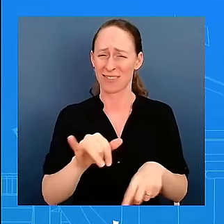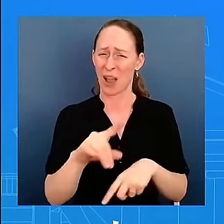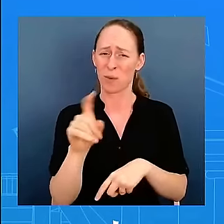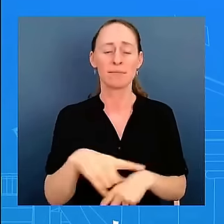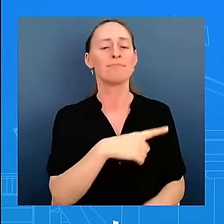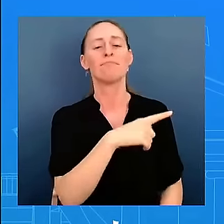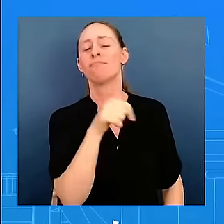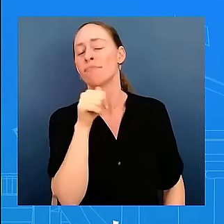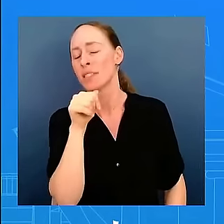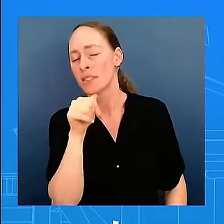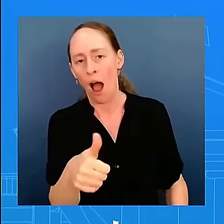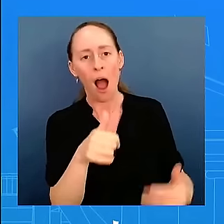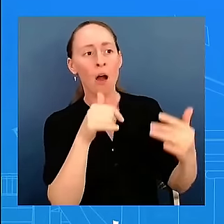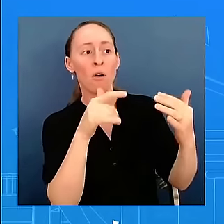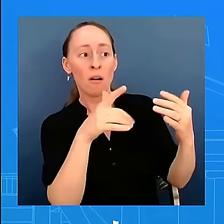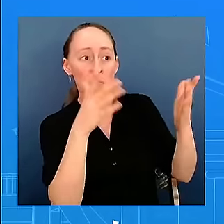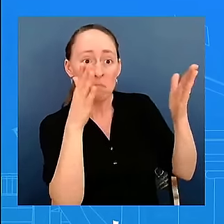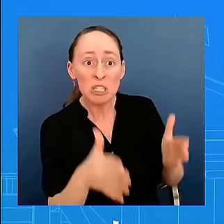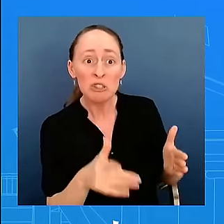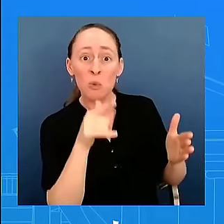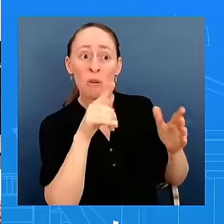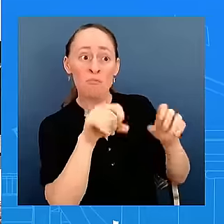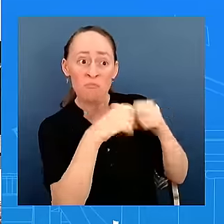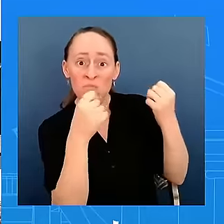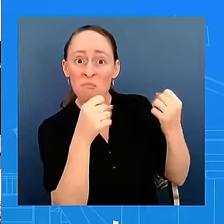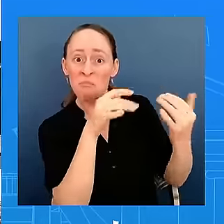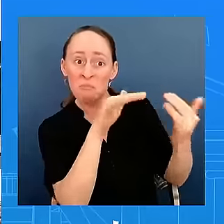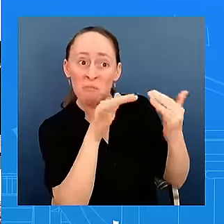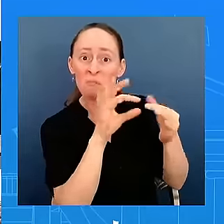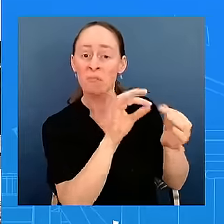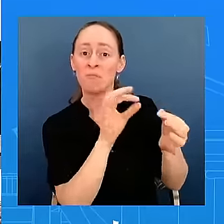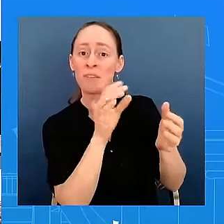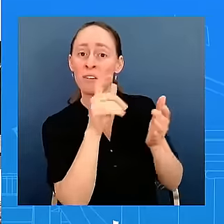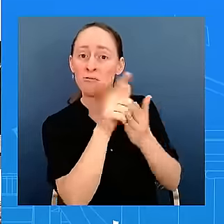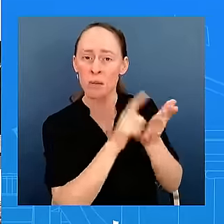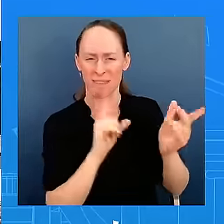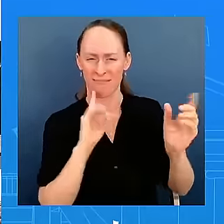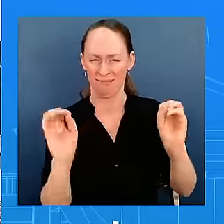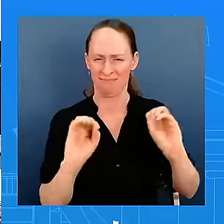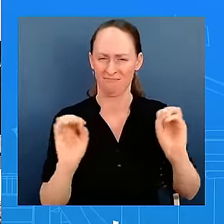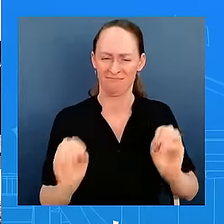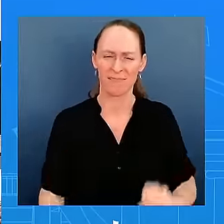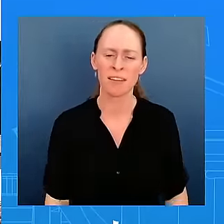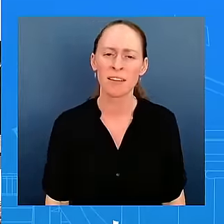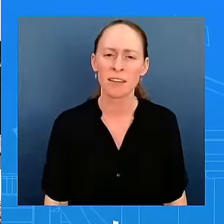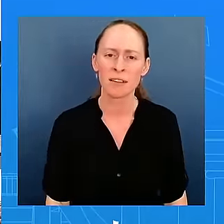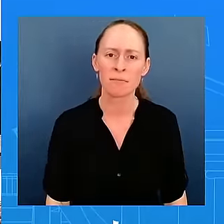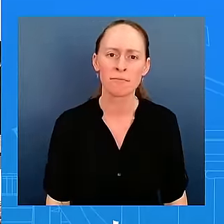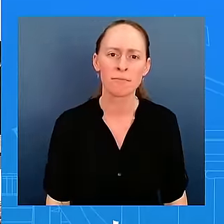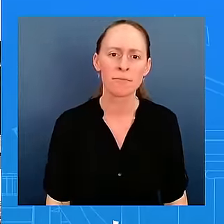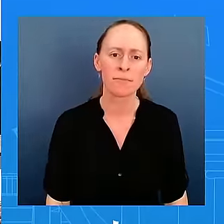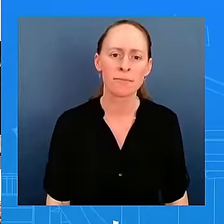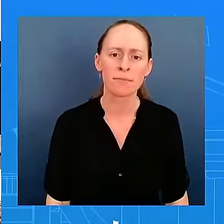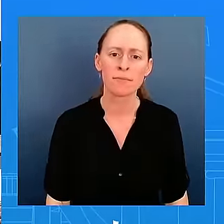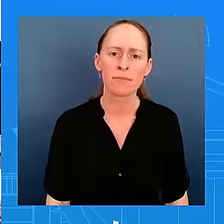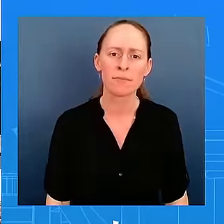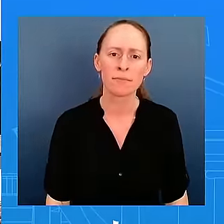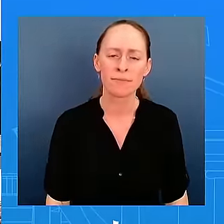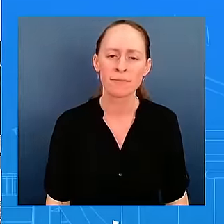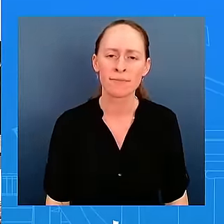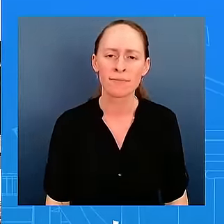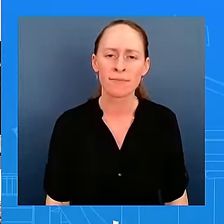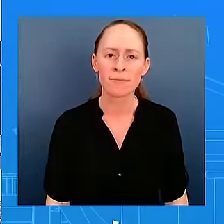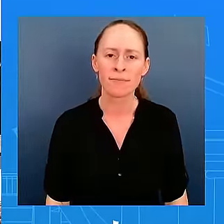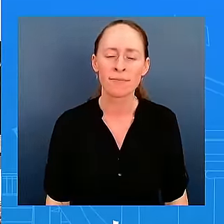Thank you. Thank you. Yes, she called me. I thought she said Jane. Thank you. Thank you. My bad.